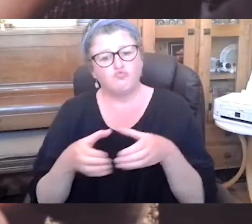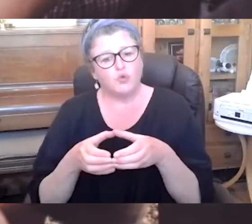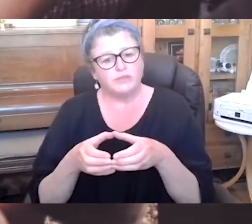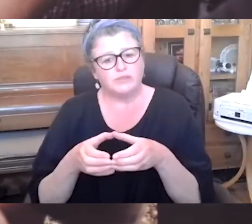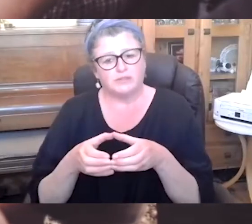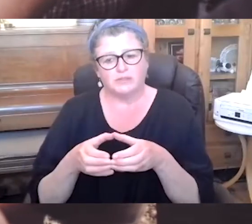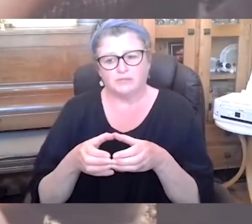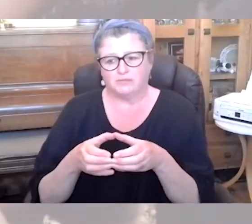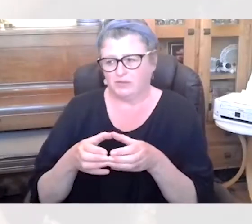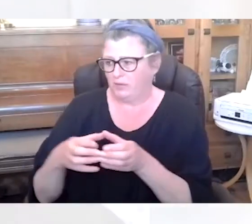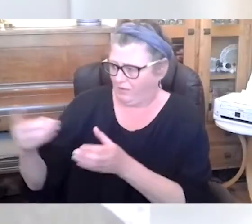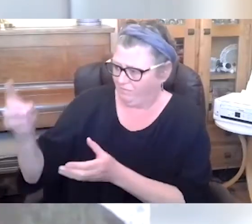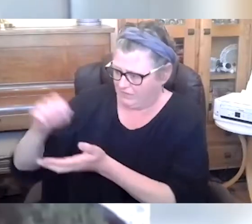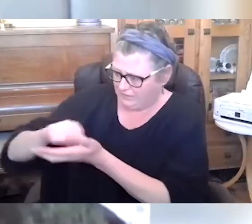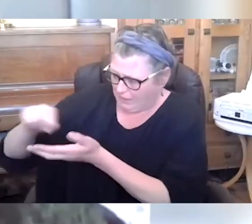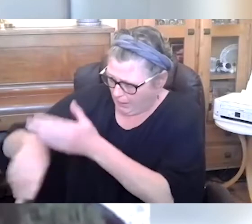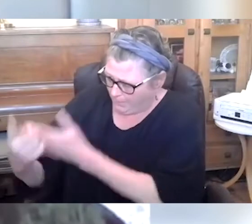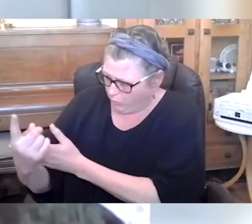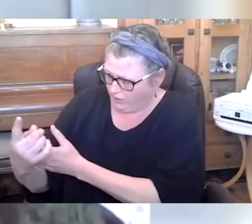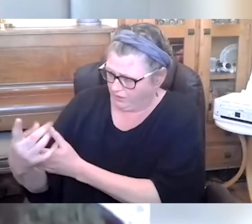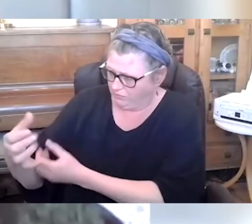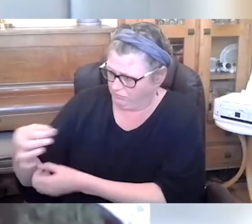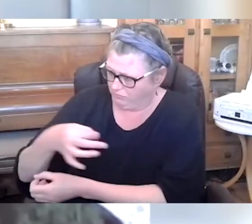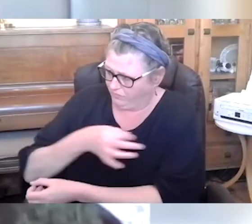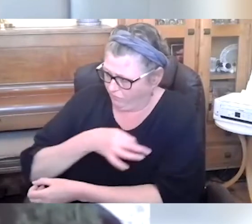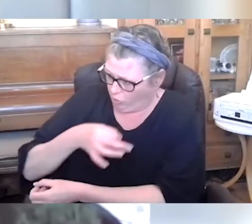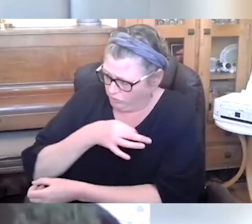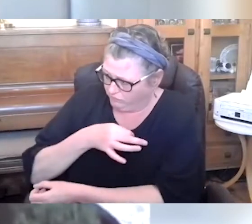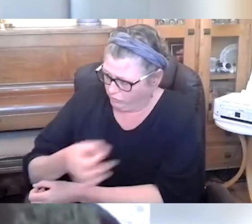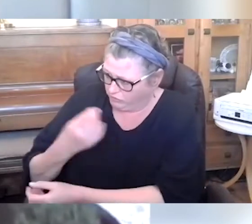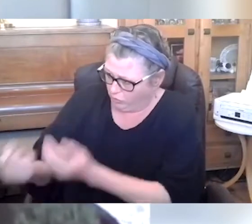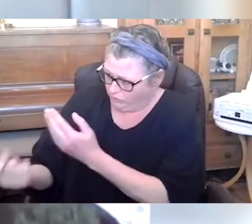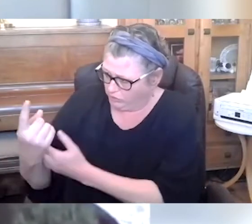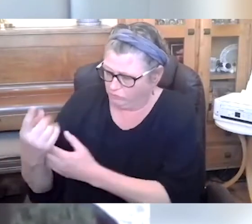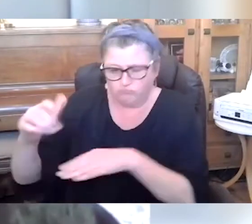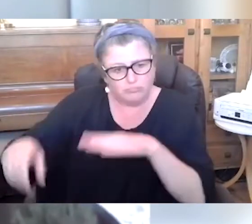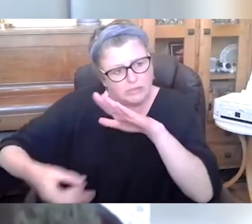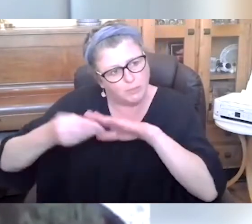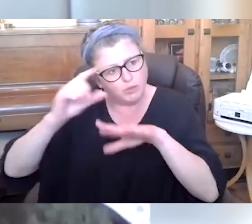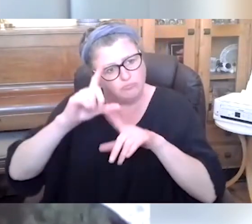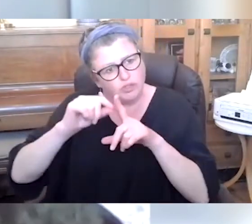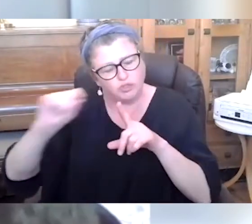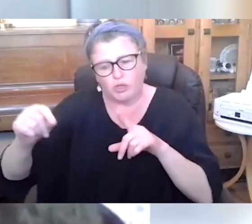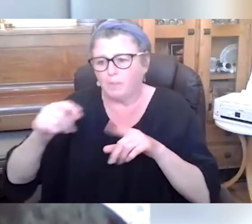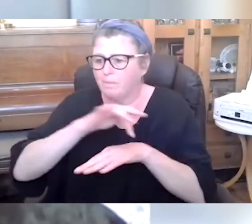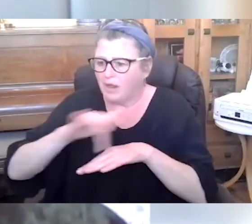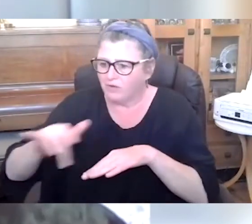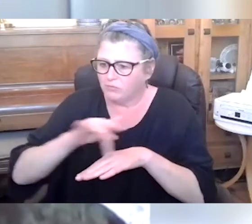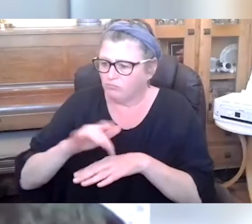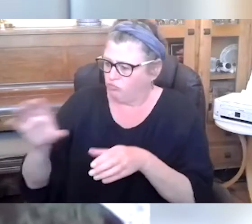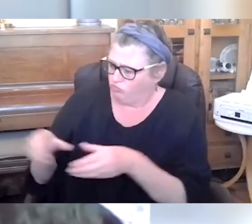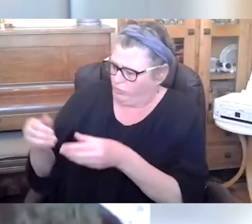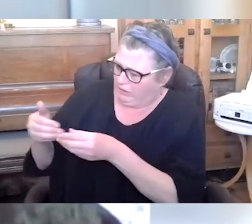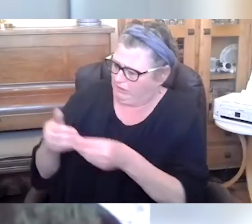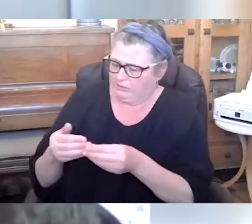volunteers sign up with and who set up the volunteering opportunities on the digital platform. The group leaders are then able to